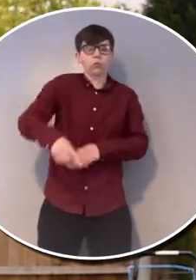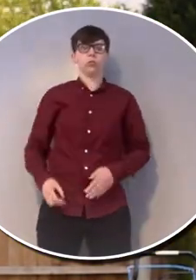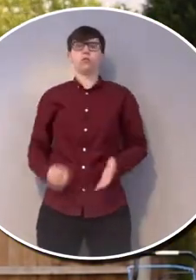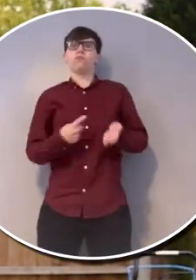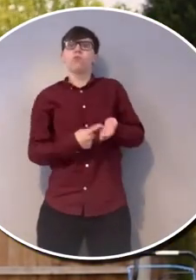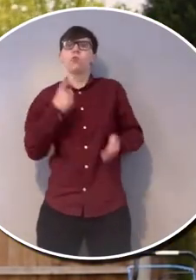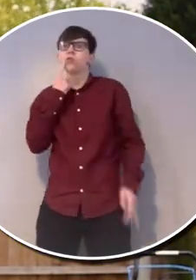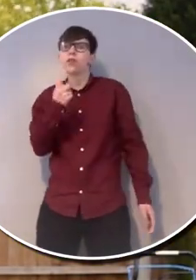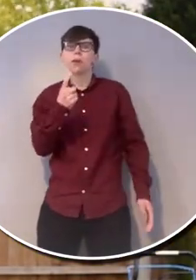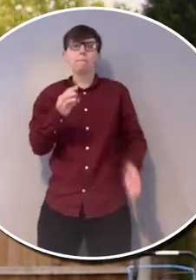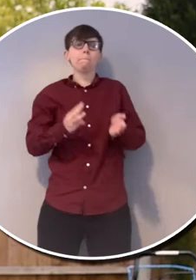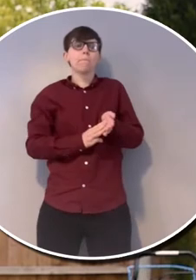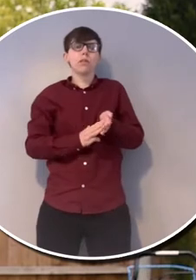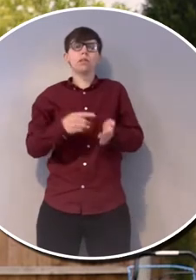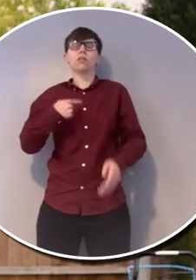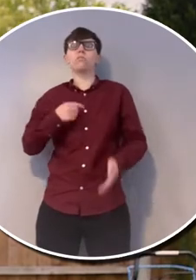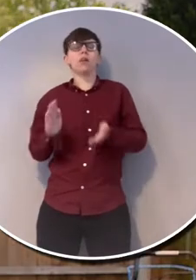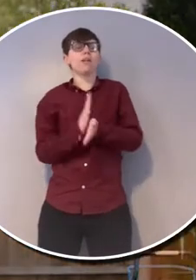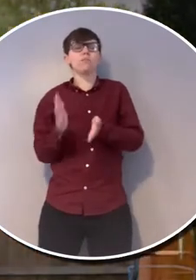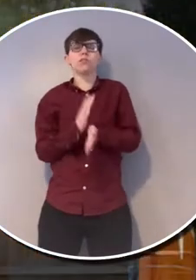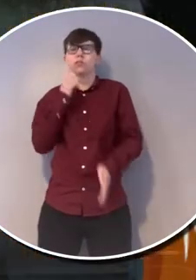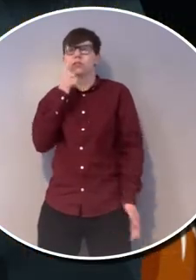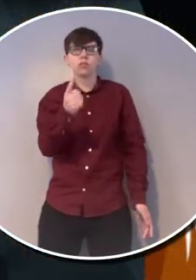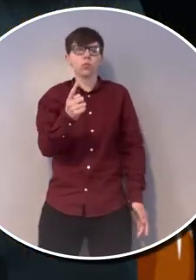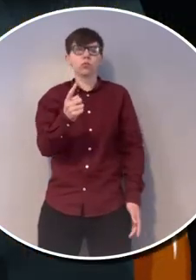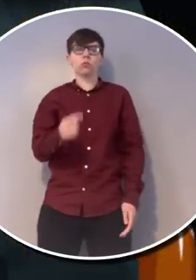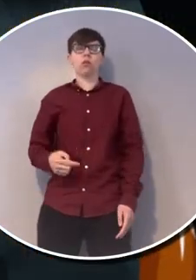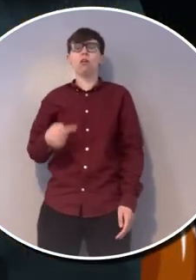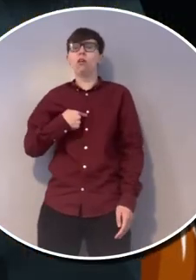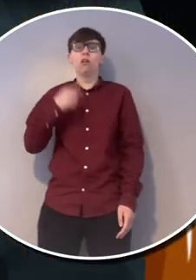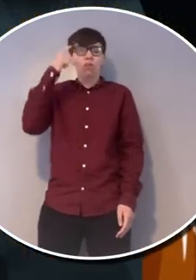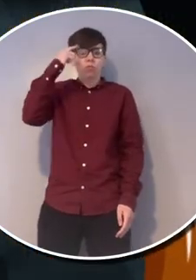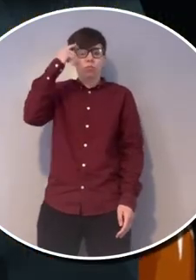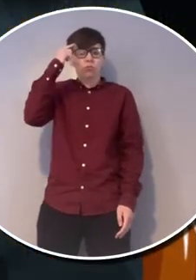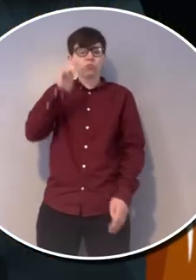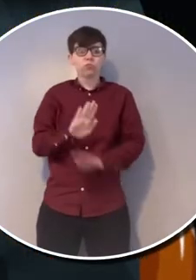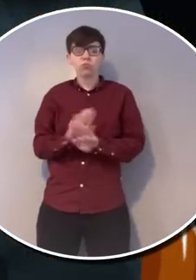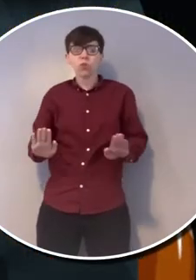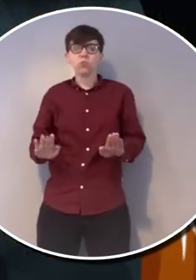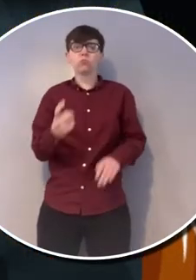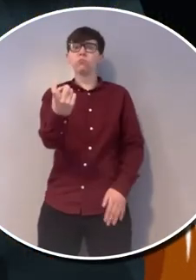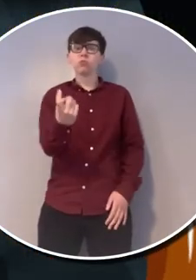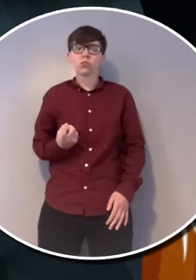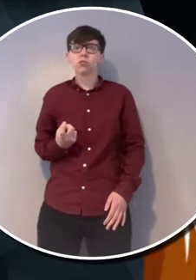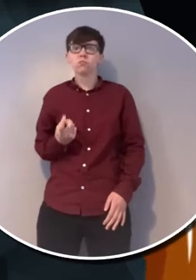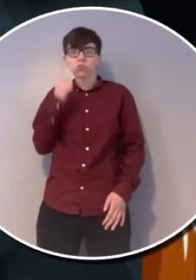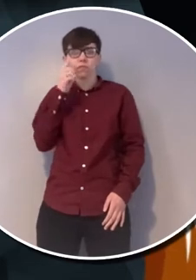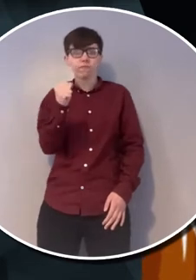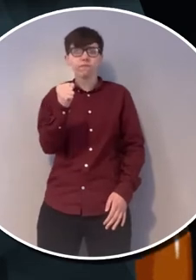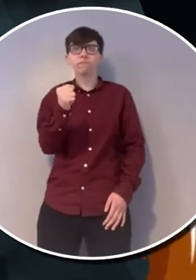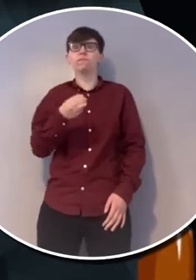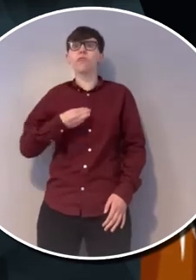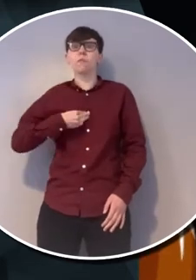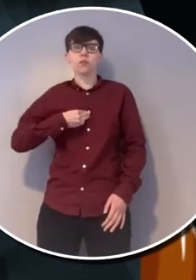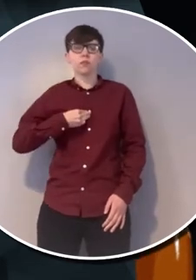she jumped down to the hole. And Rollo said, oh, Maggie, I'm so pleased to see you. He said, I thought nobody